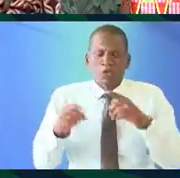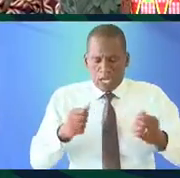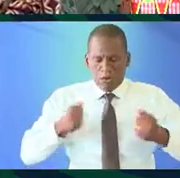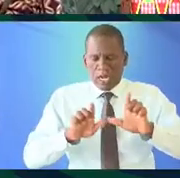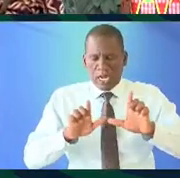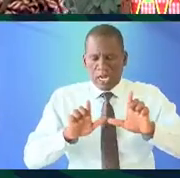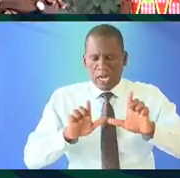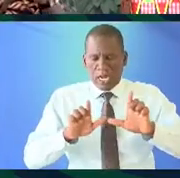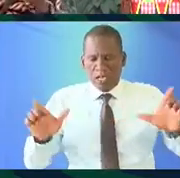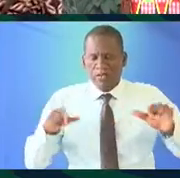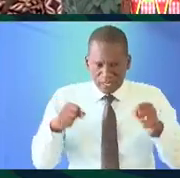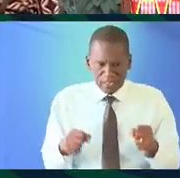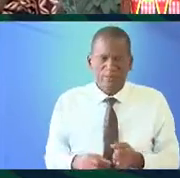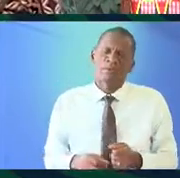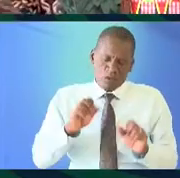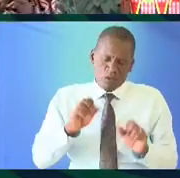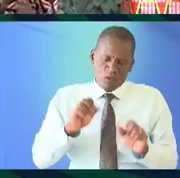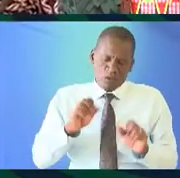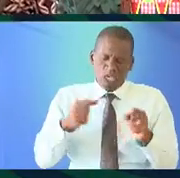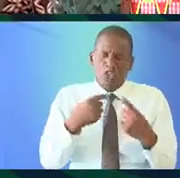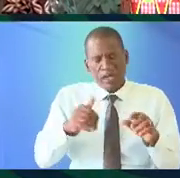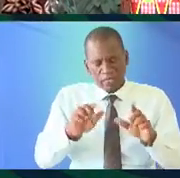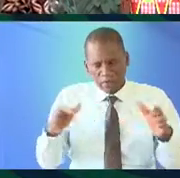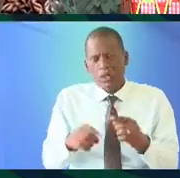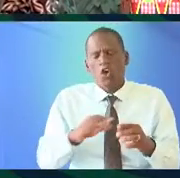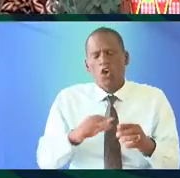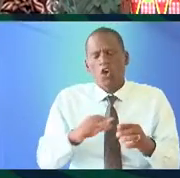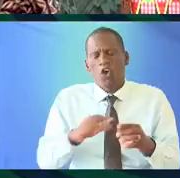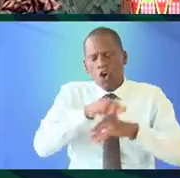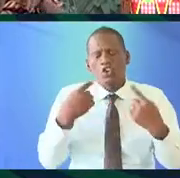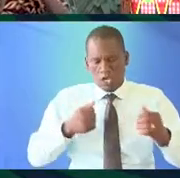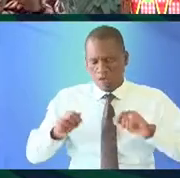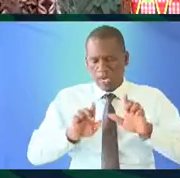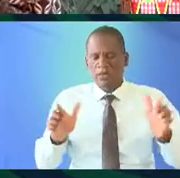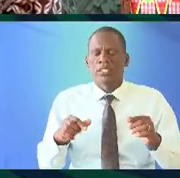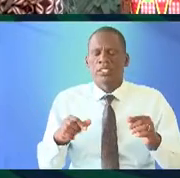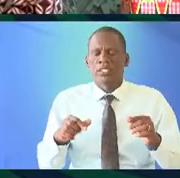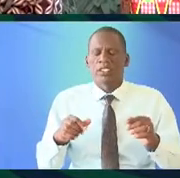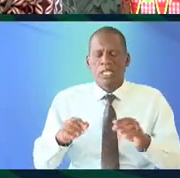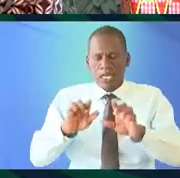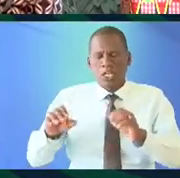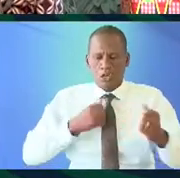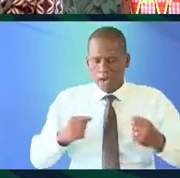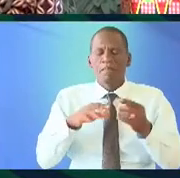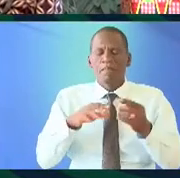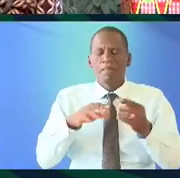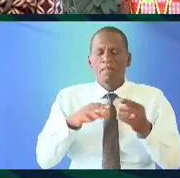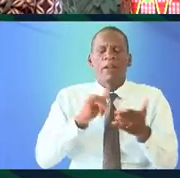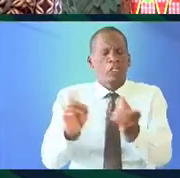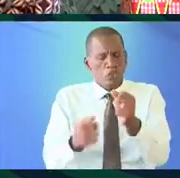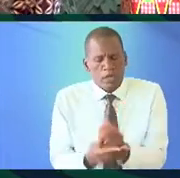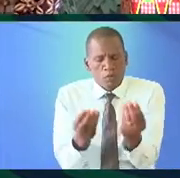Rwanda if you speak Kirundi just a bonus they are practically dialects of one another but unfortunately that has not